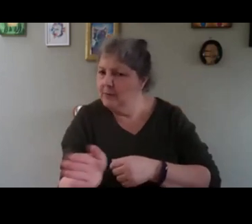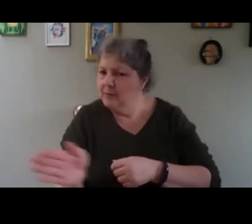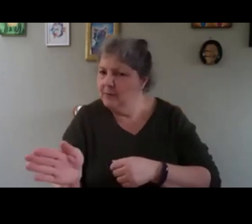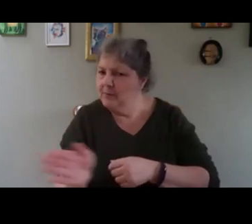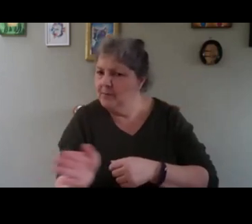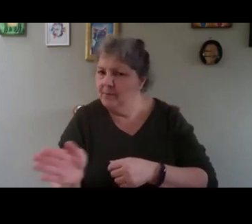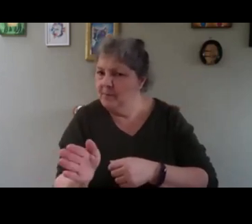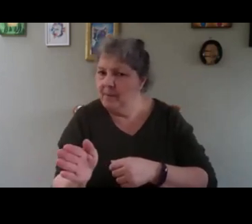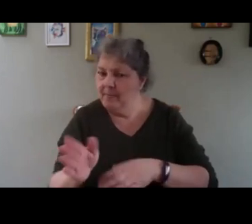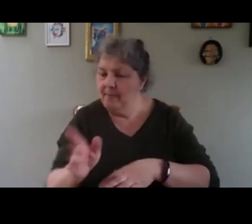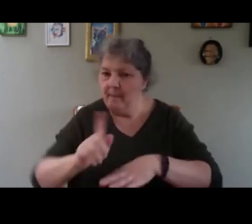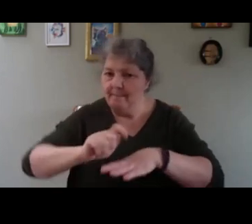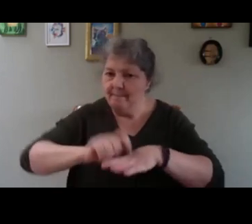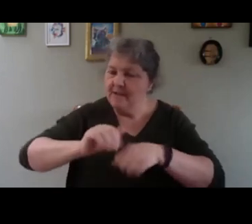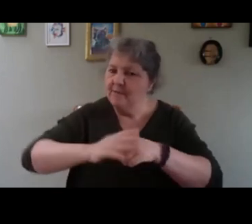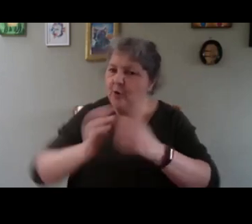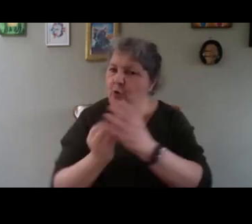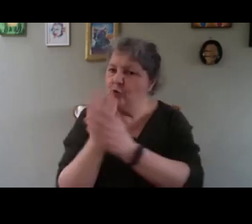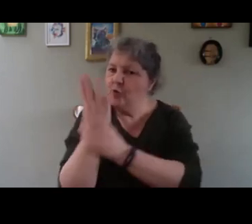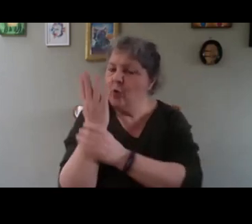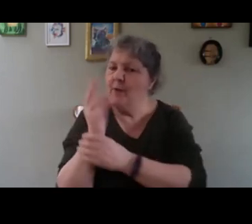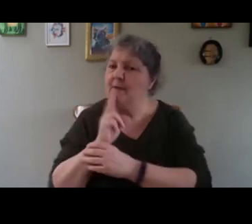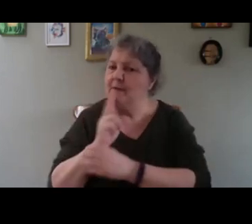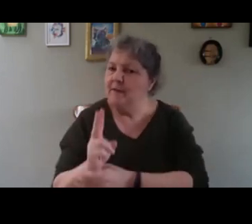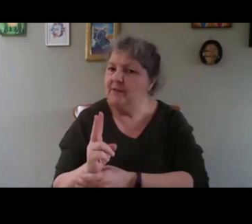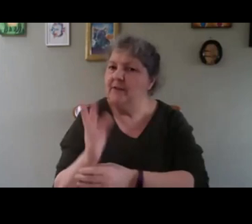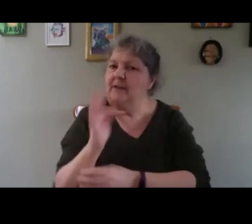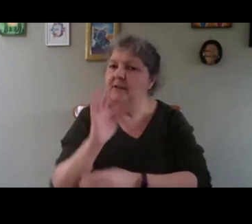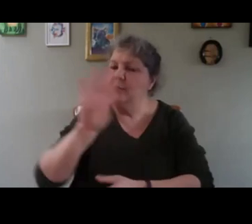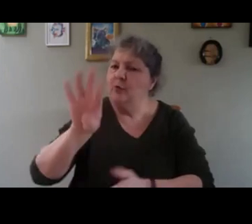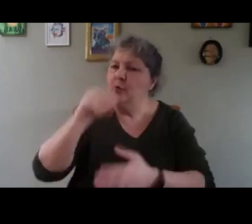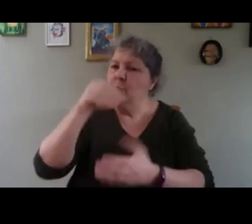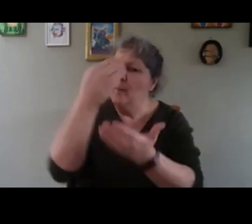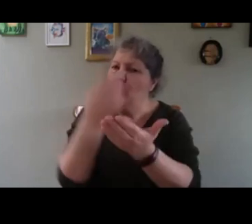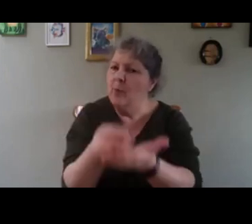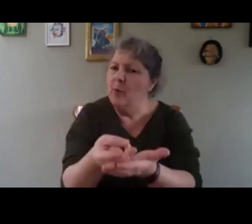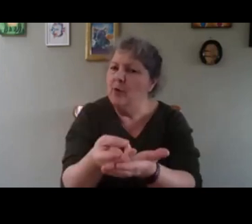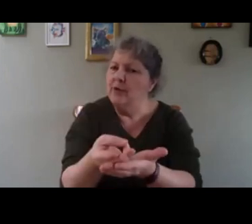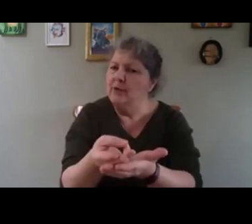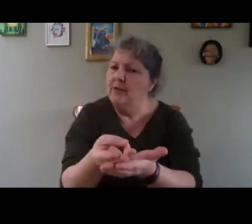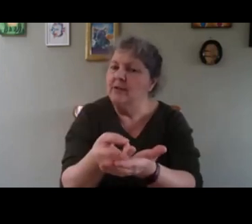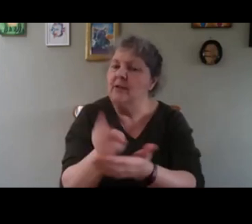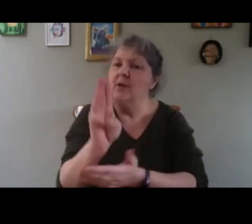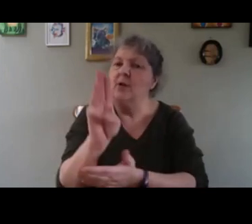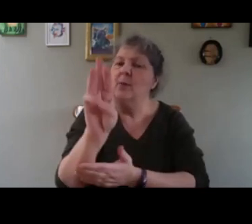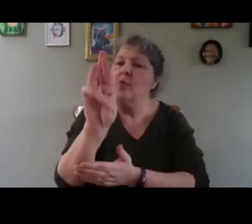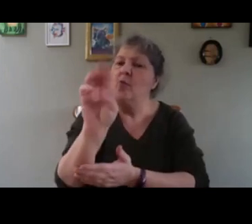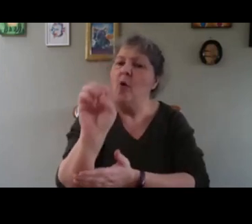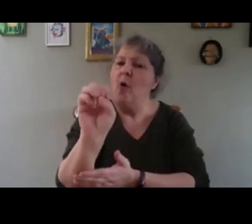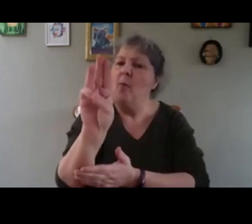top class growing beds and if you put a propagator here,